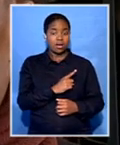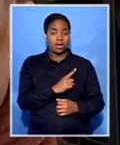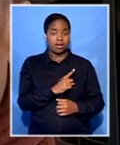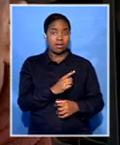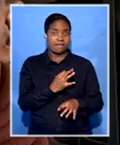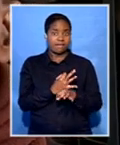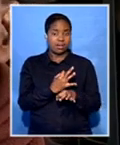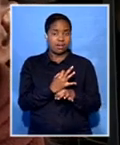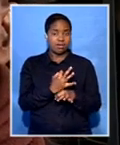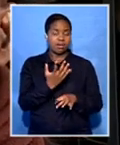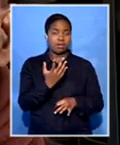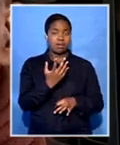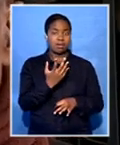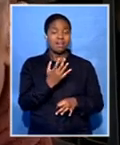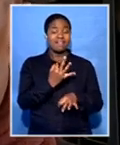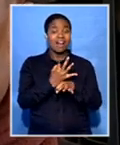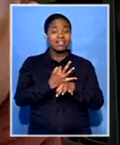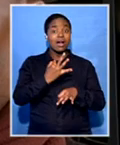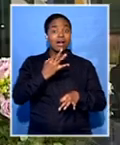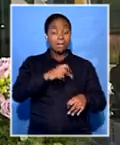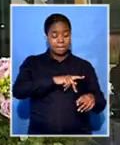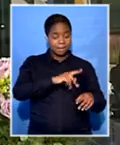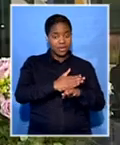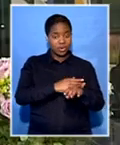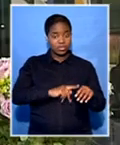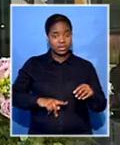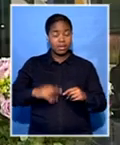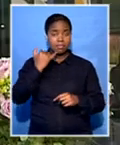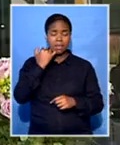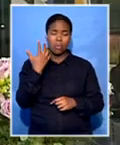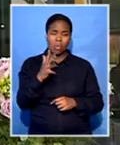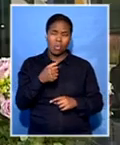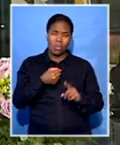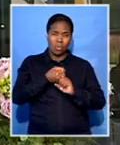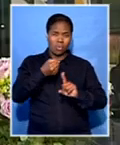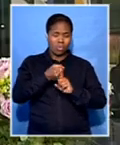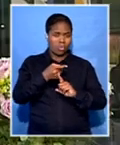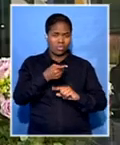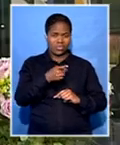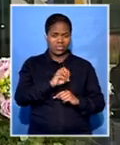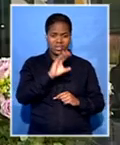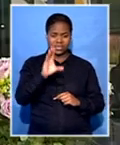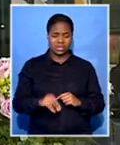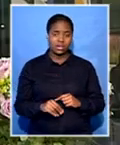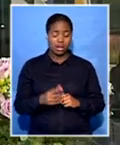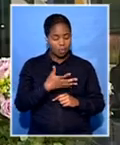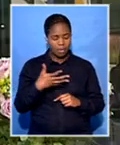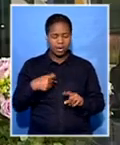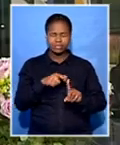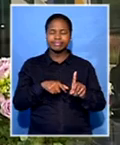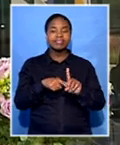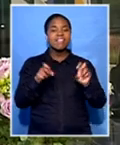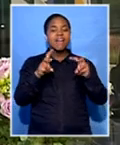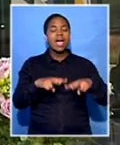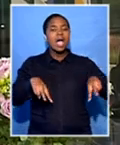as Father Governor Mbeki, the lady has fought for this struggle. He has been a lady that has bequeathed to us a range of values,